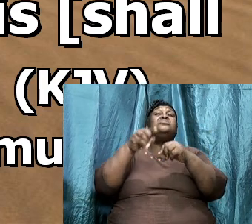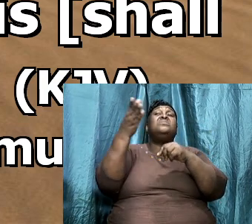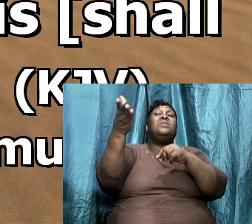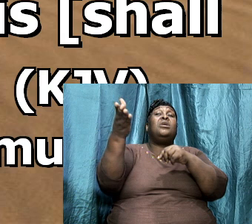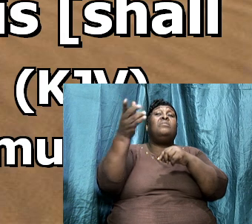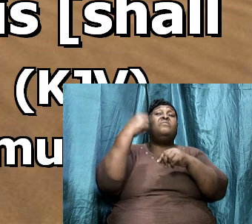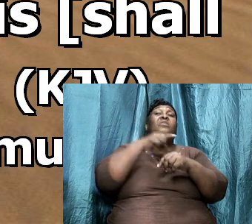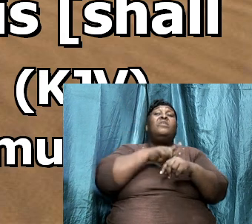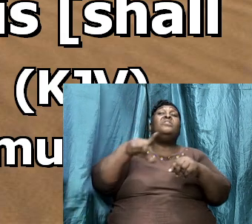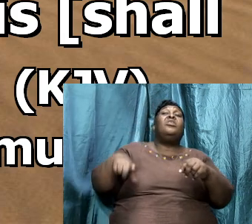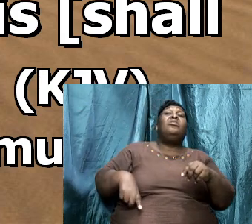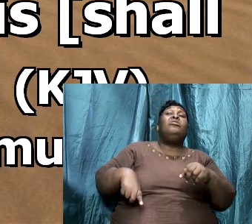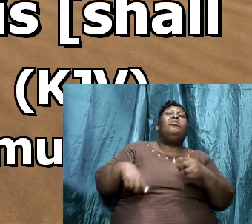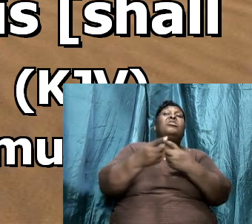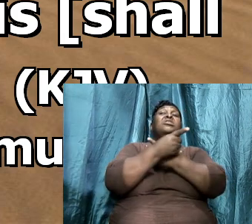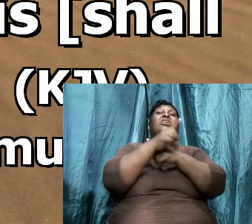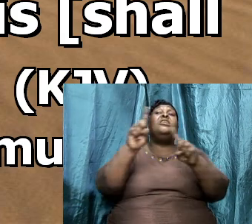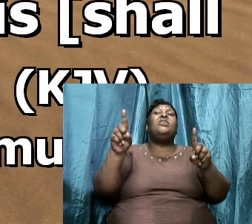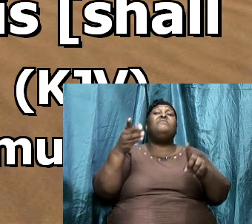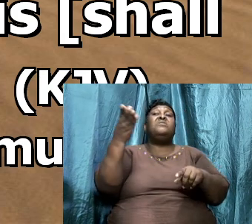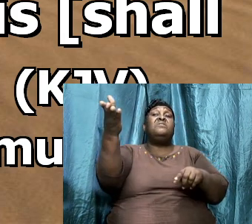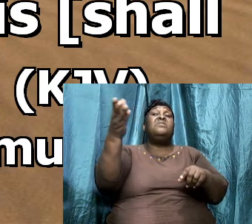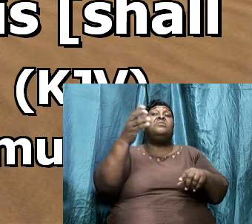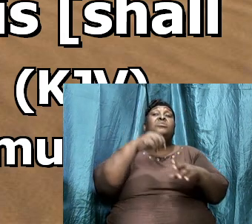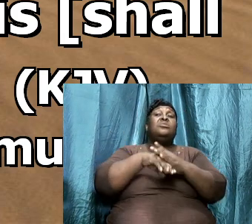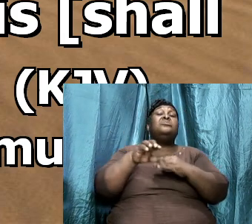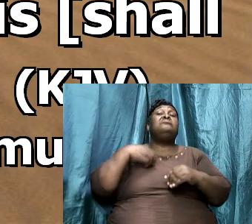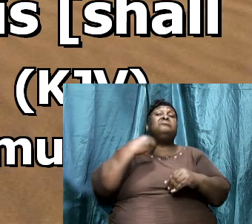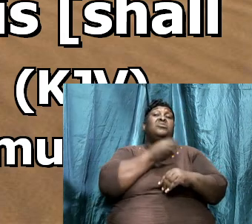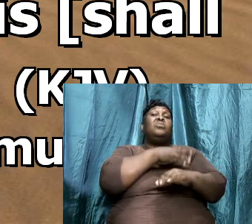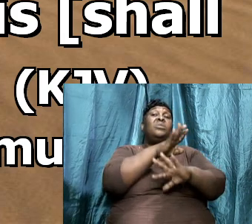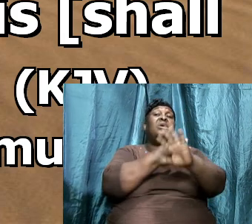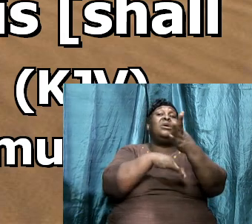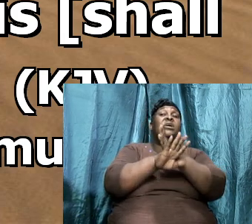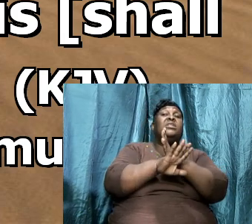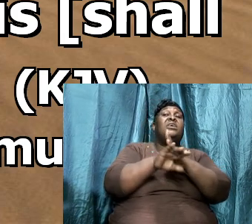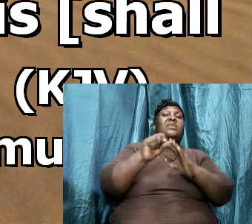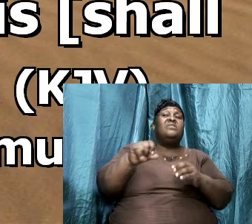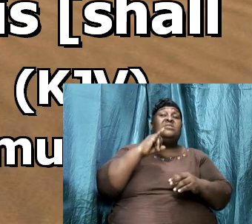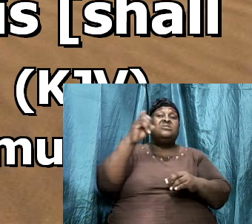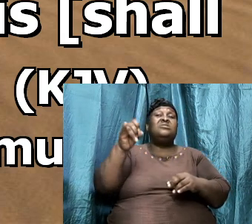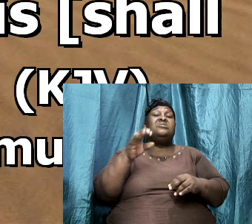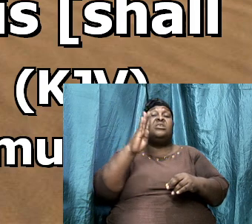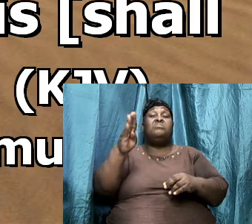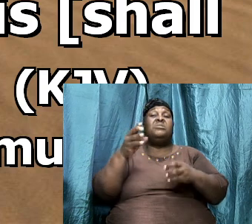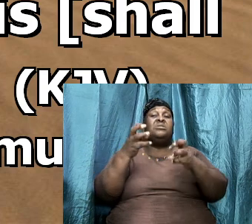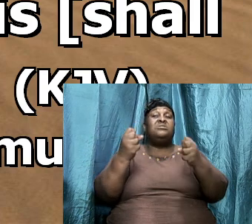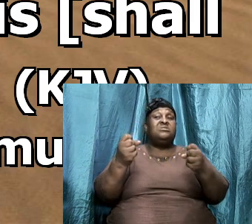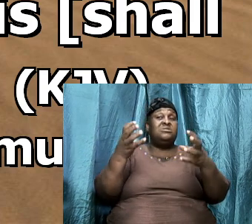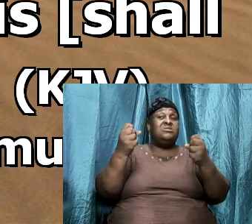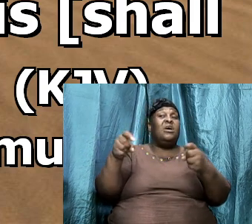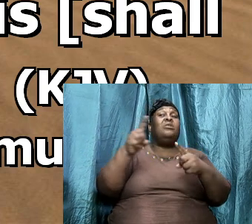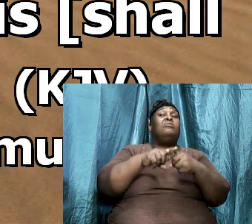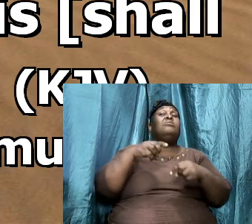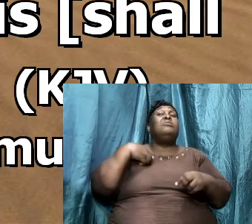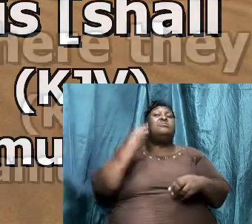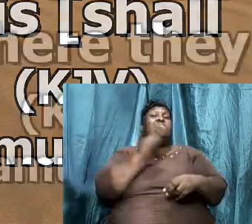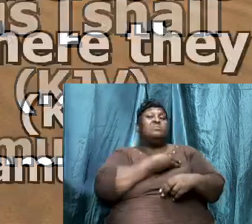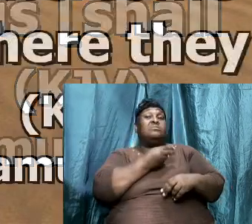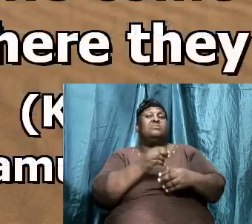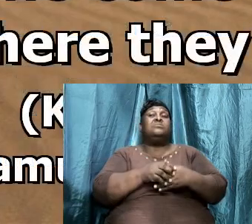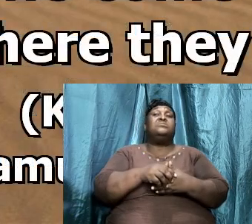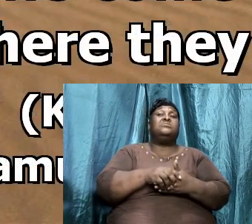hath delivered them into our hands and this shall be a sign unto us